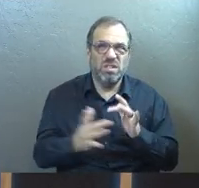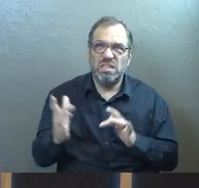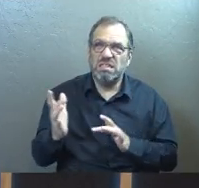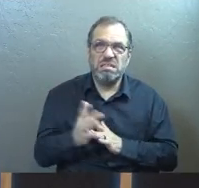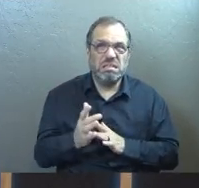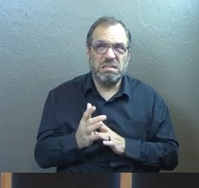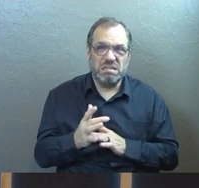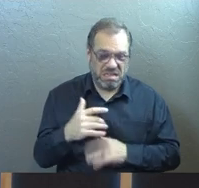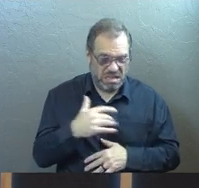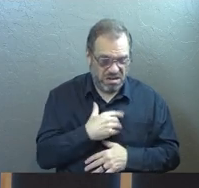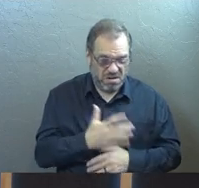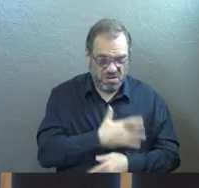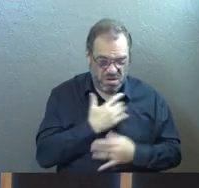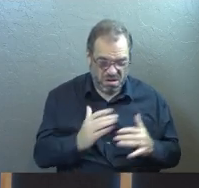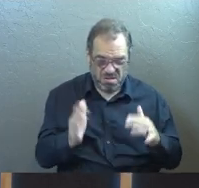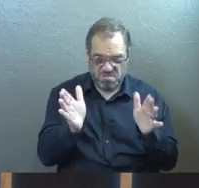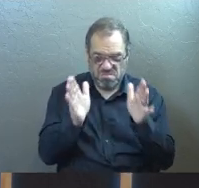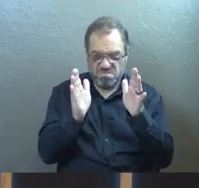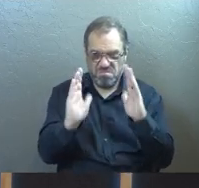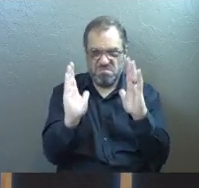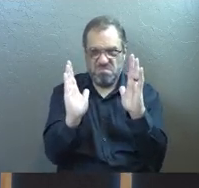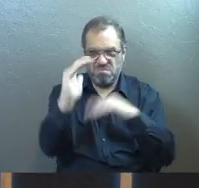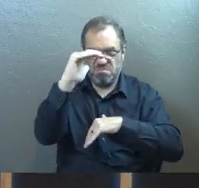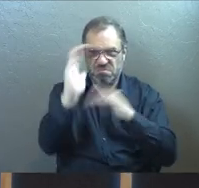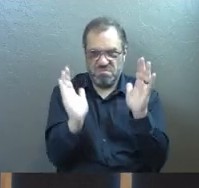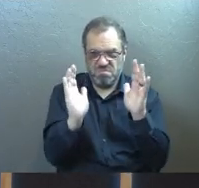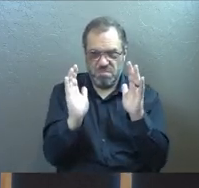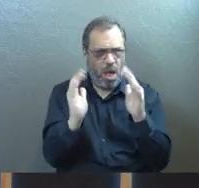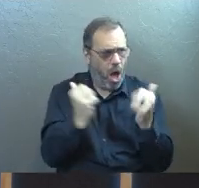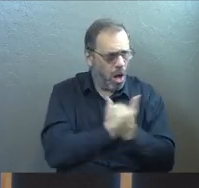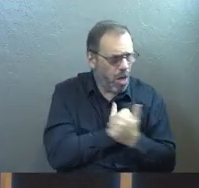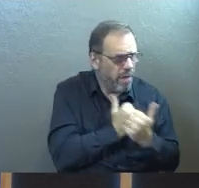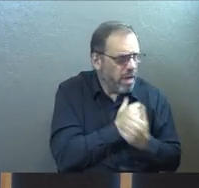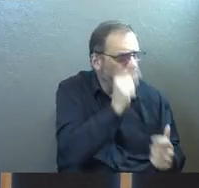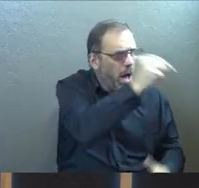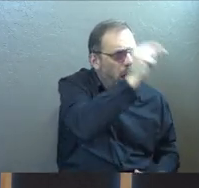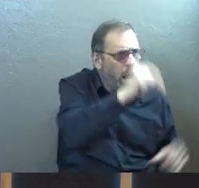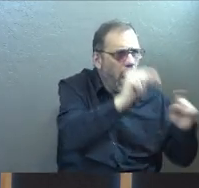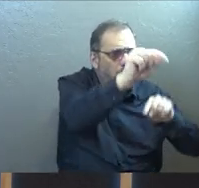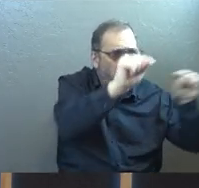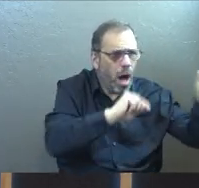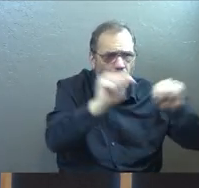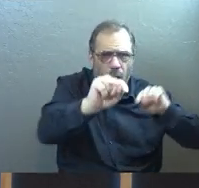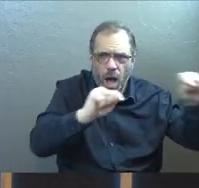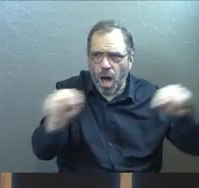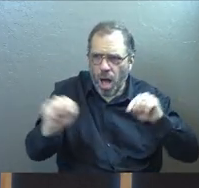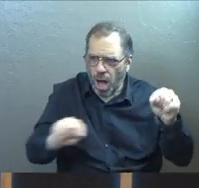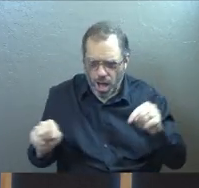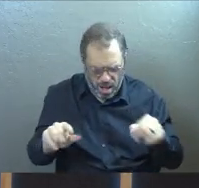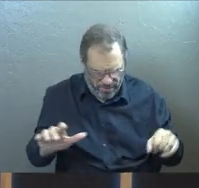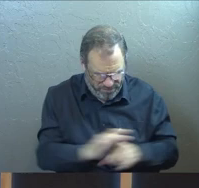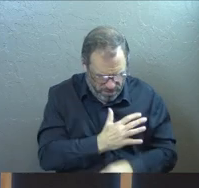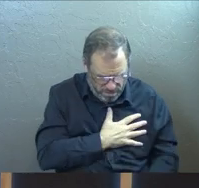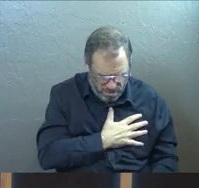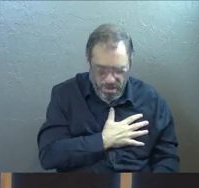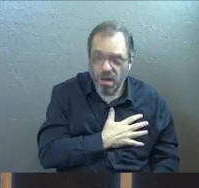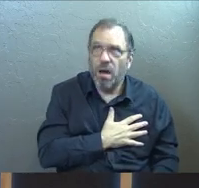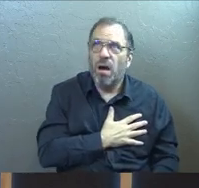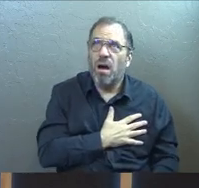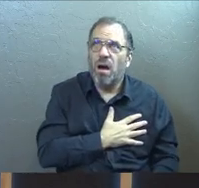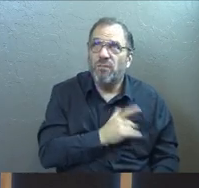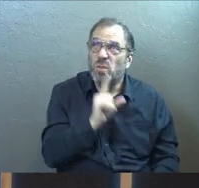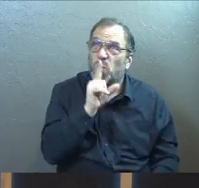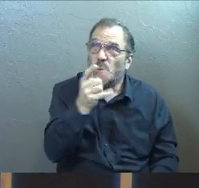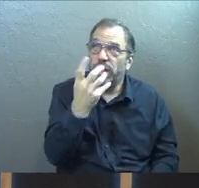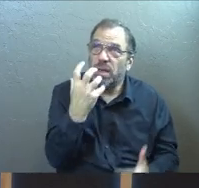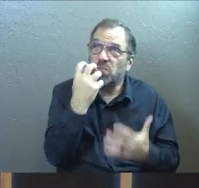There's only so much space. If I'm loving all these other treasures, I don't have enough love left for the real